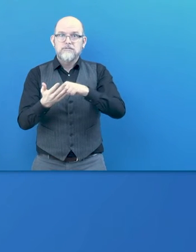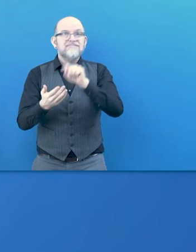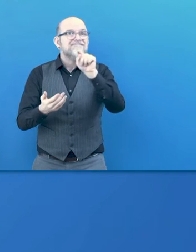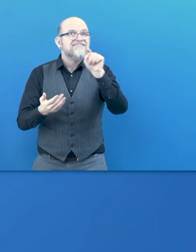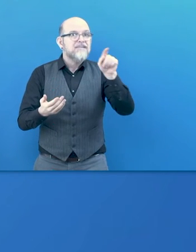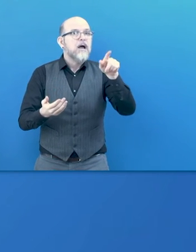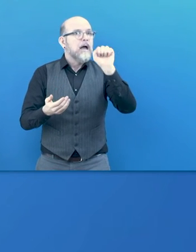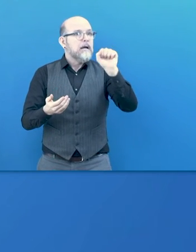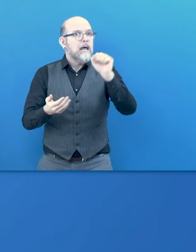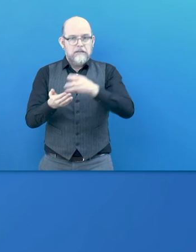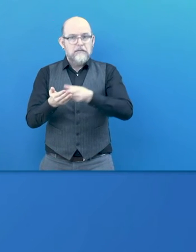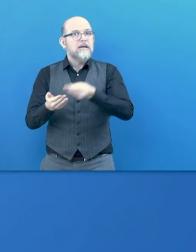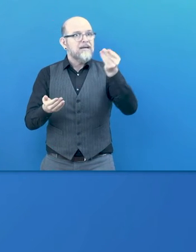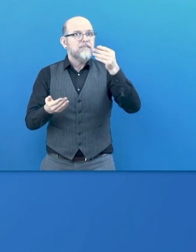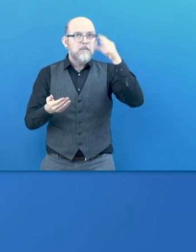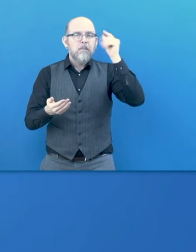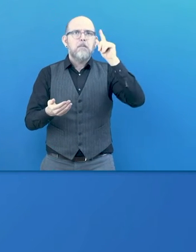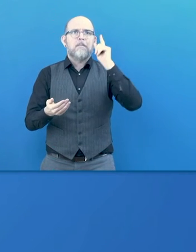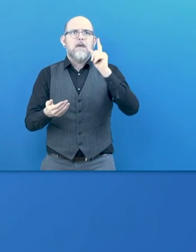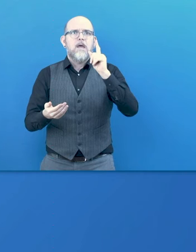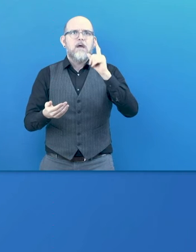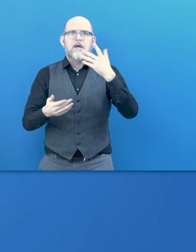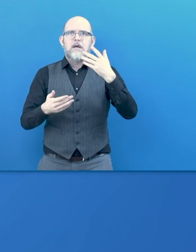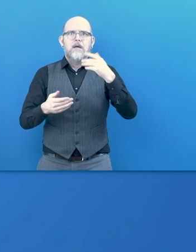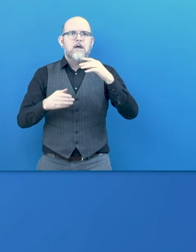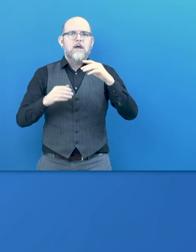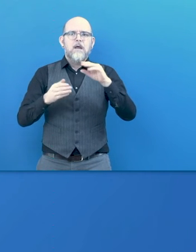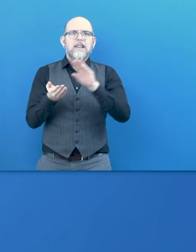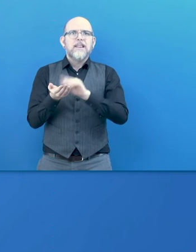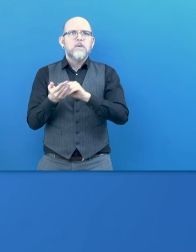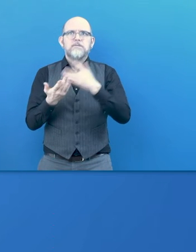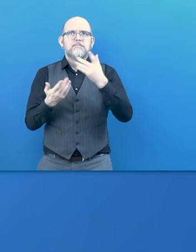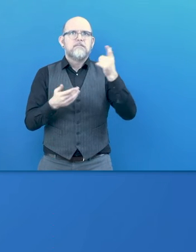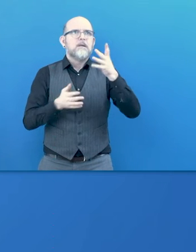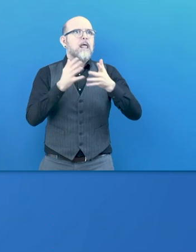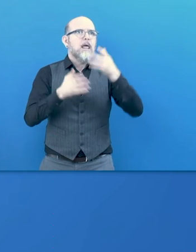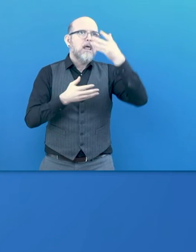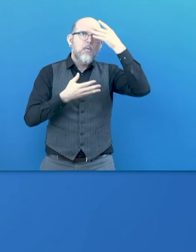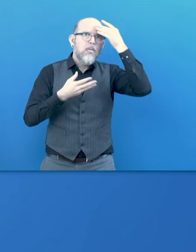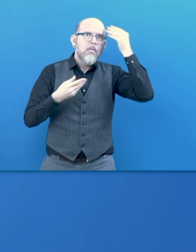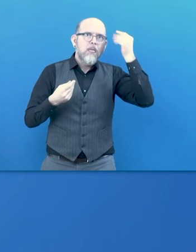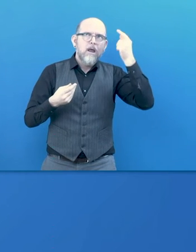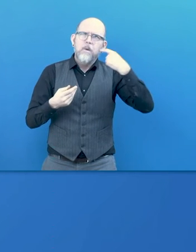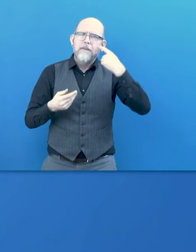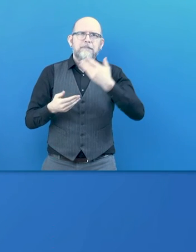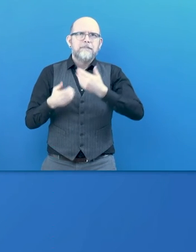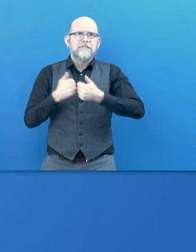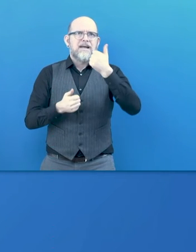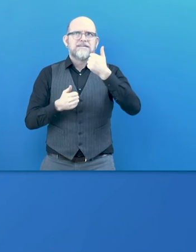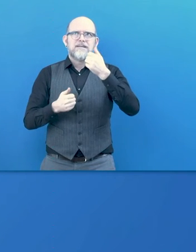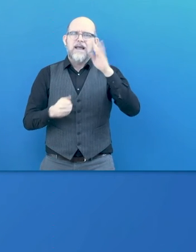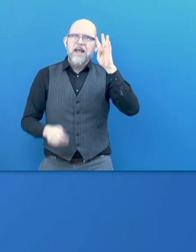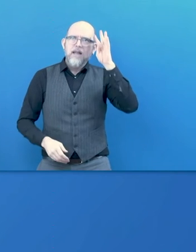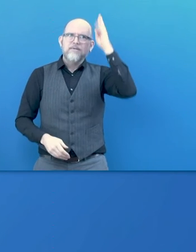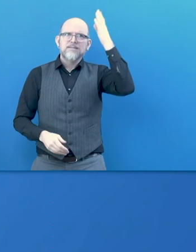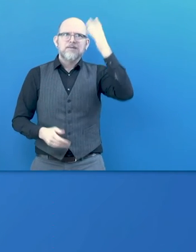sun language and easily forget when they don't use. So we have an innovation solution. We have one minute